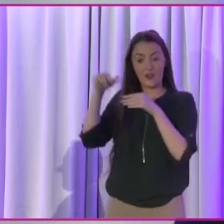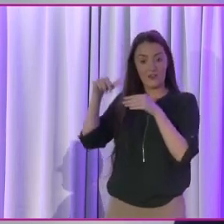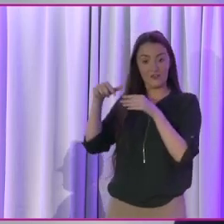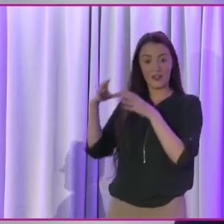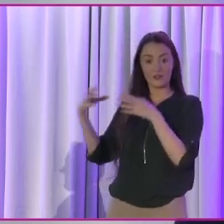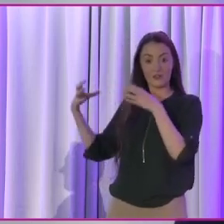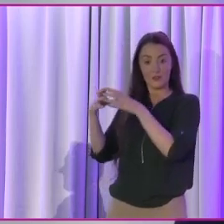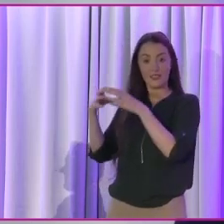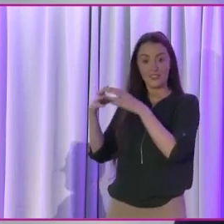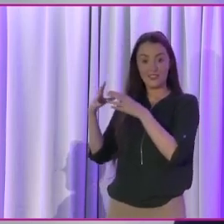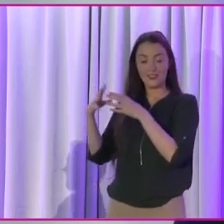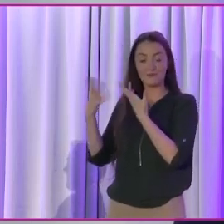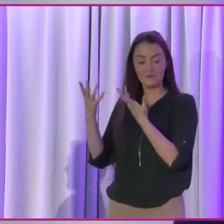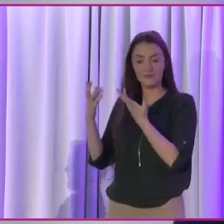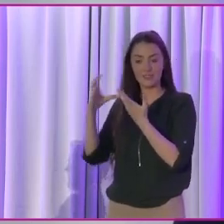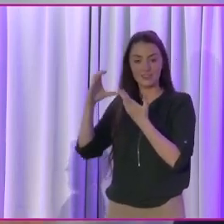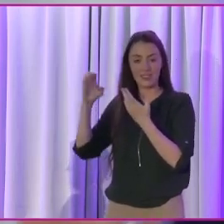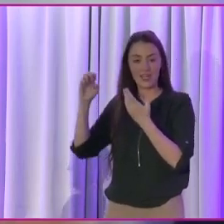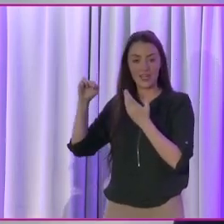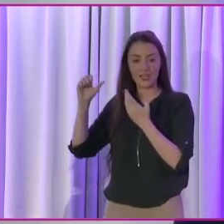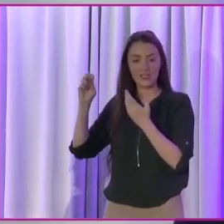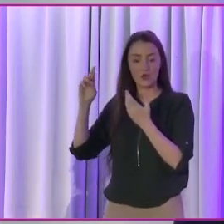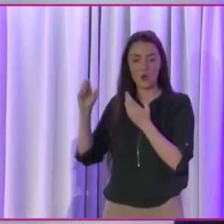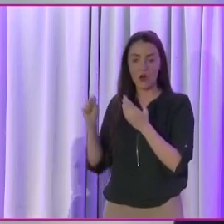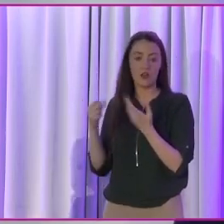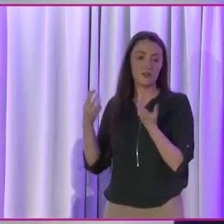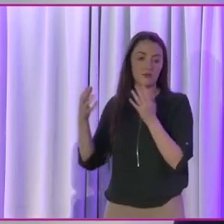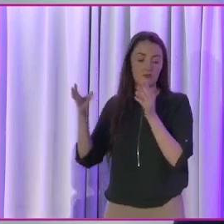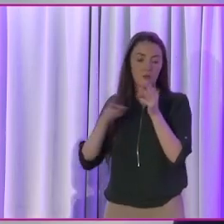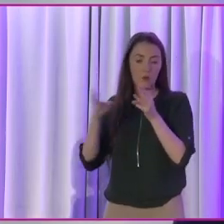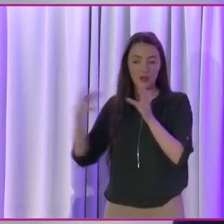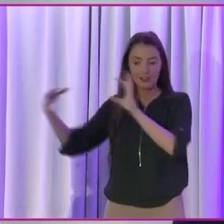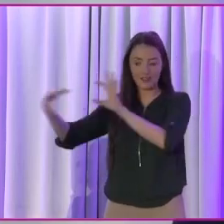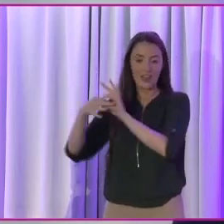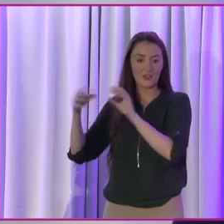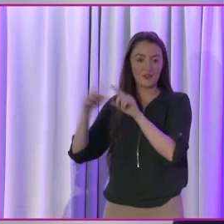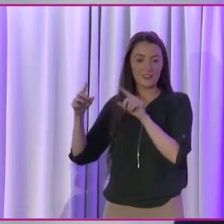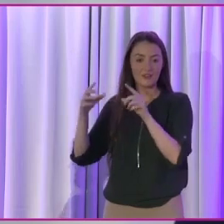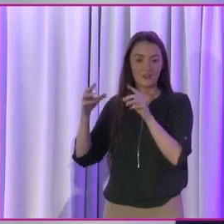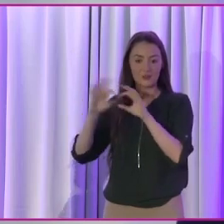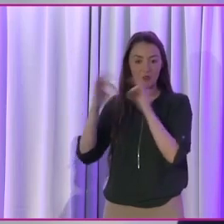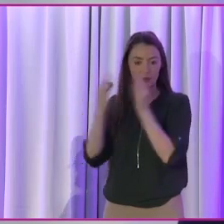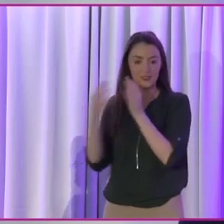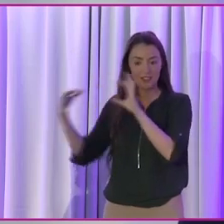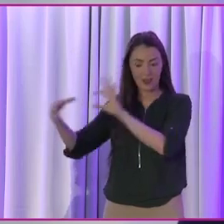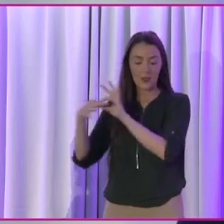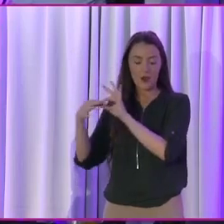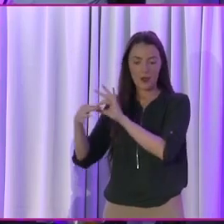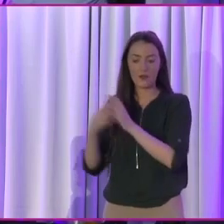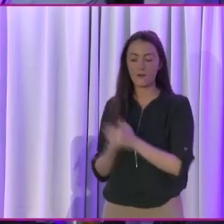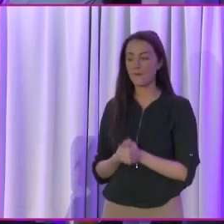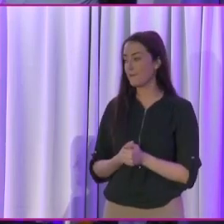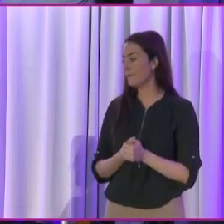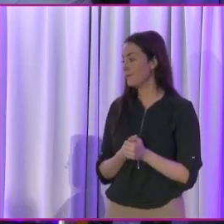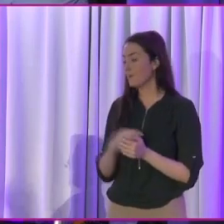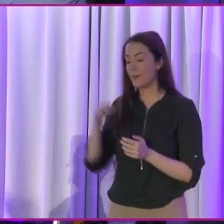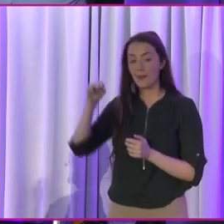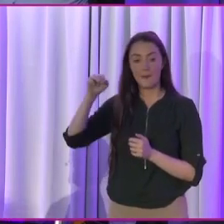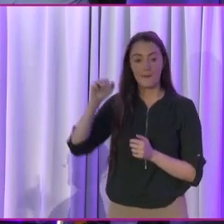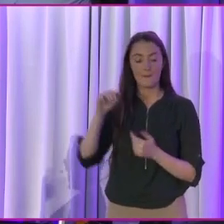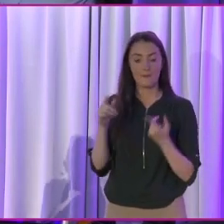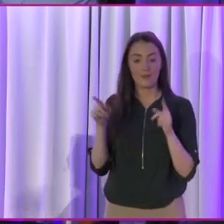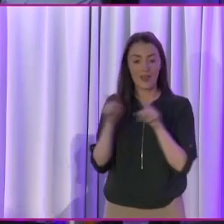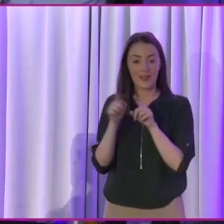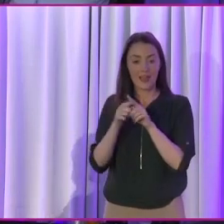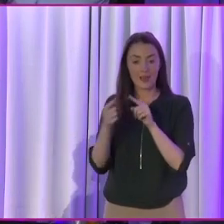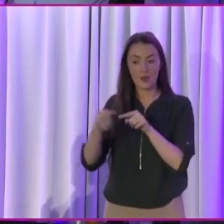work that's being done there. So we do work on a cross-party basis on this issue. Thanks very much, Ivana. And Martin, I appreciate that. I'm going to come back